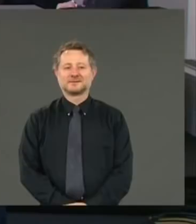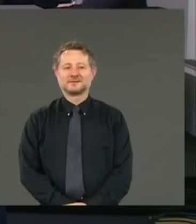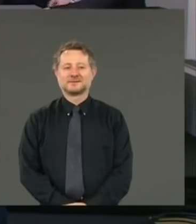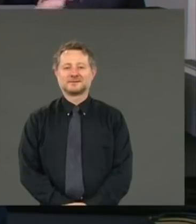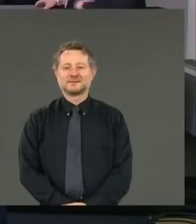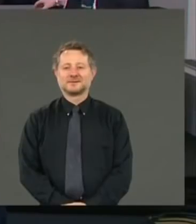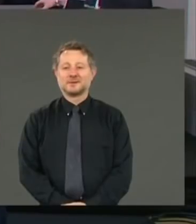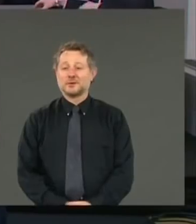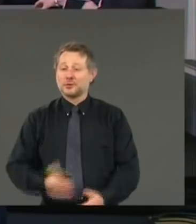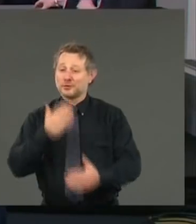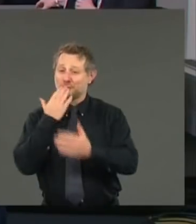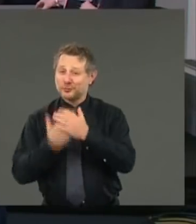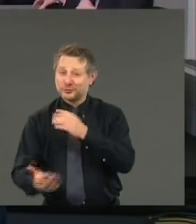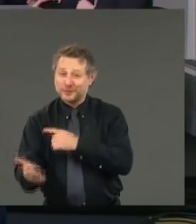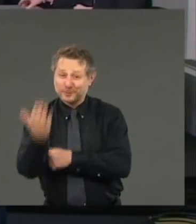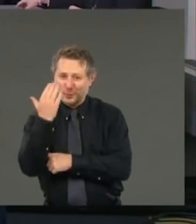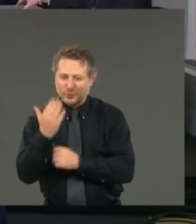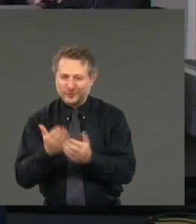Good morning.